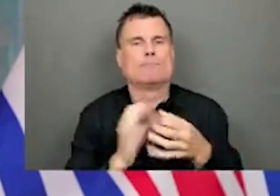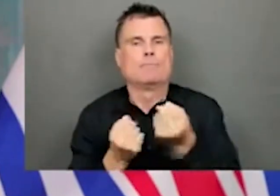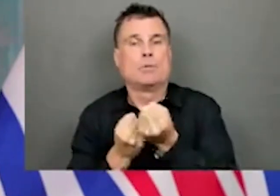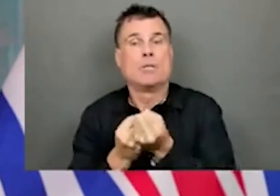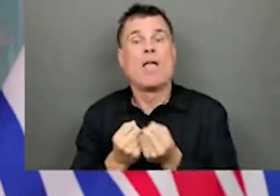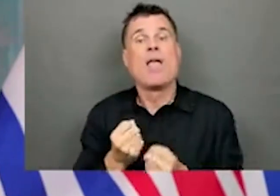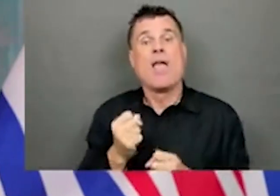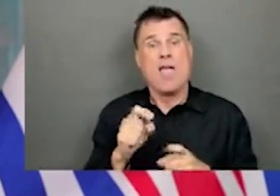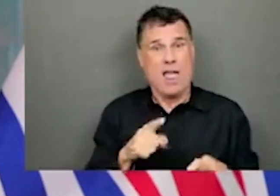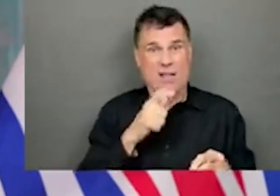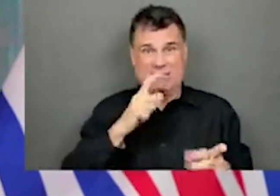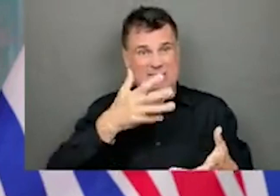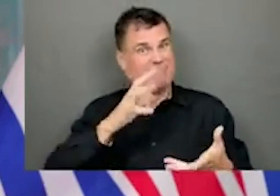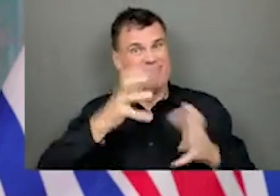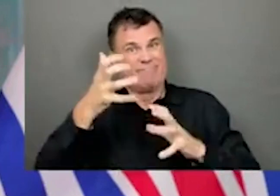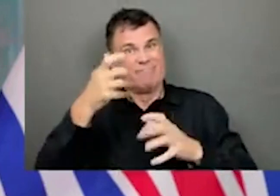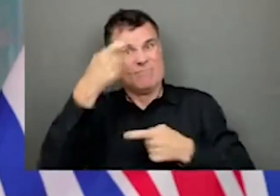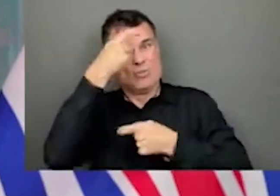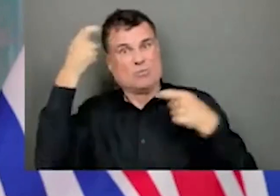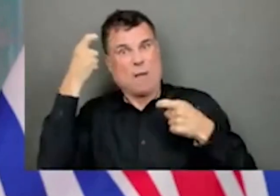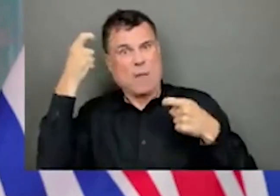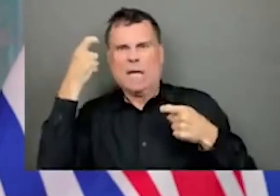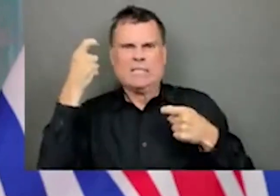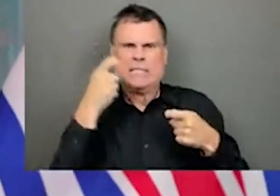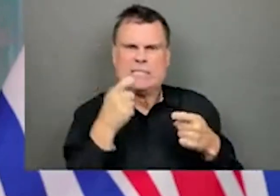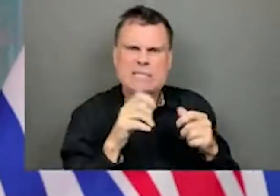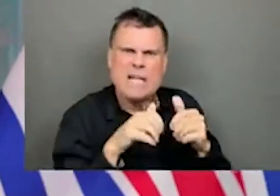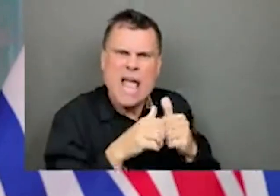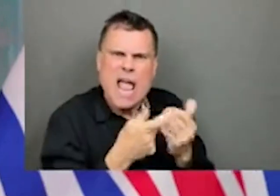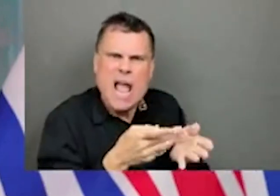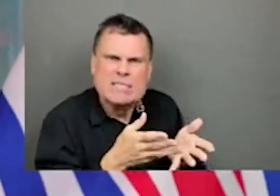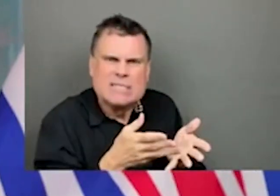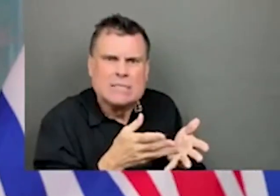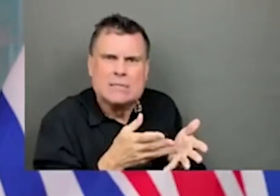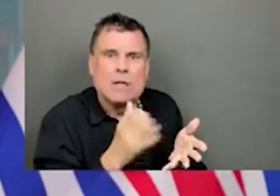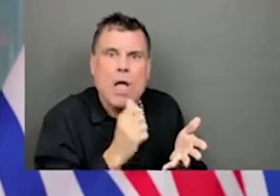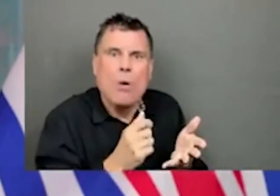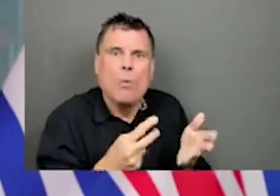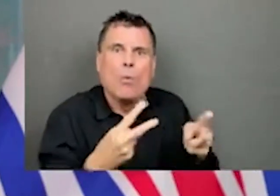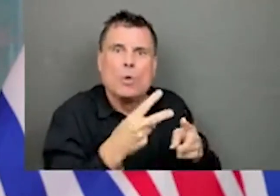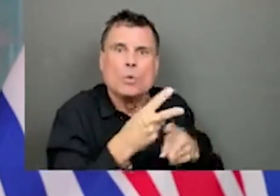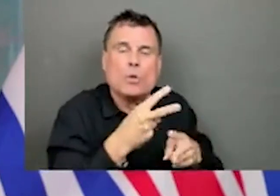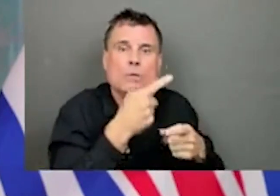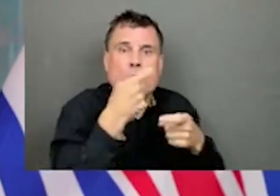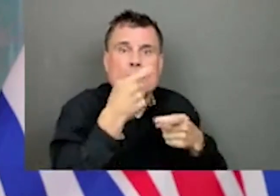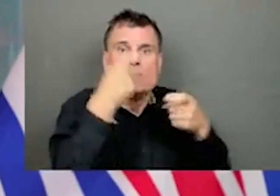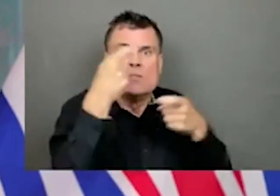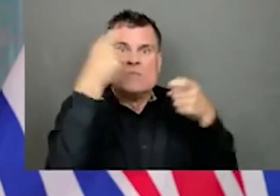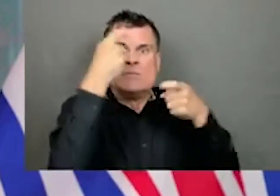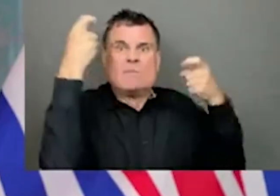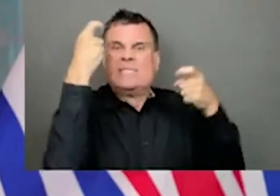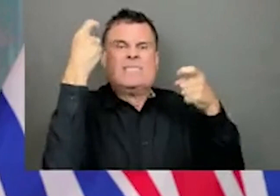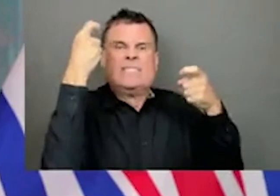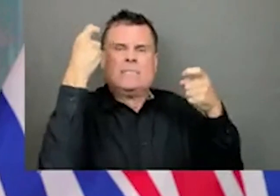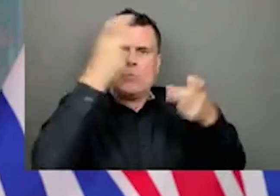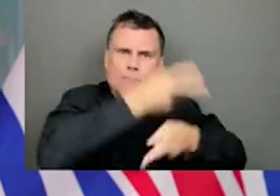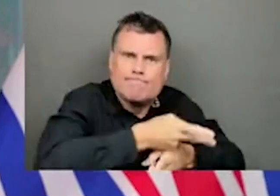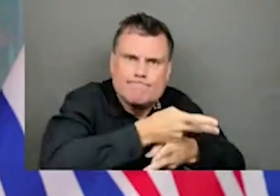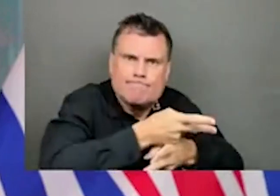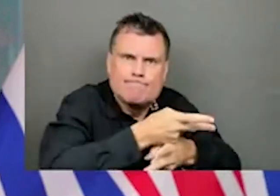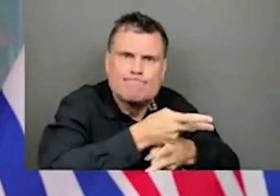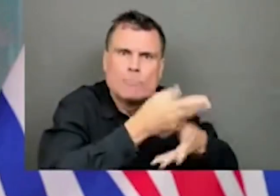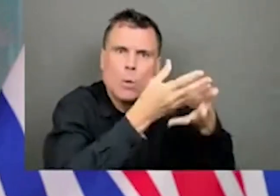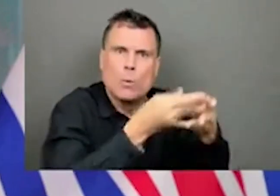people feel safe and are not re-traumatized or triggered by their care. When people feel safe, they are far less likely to behave